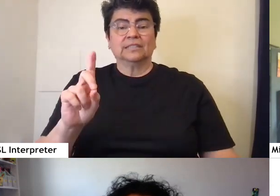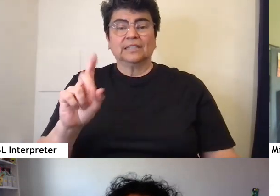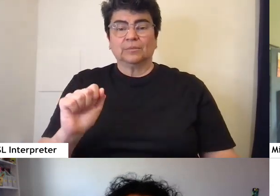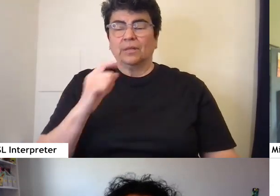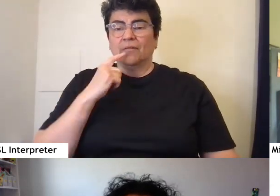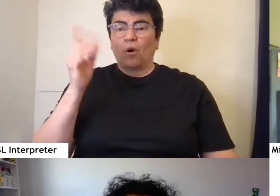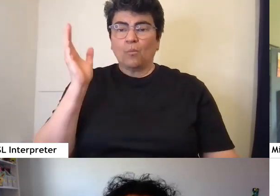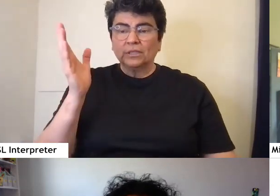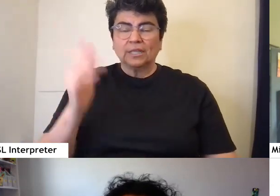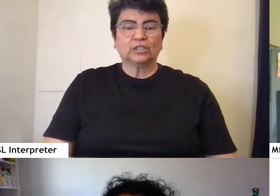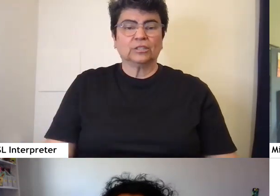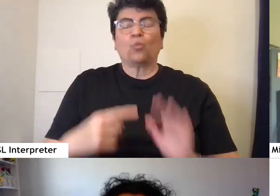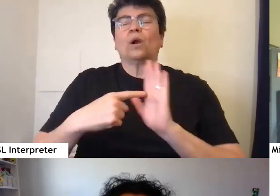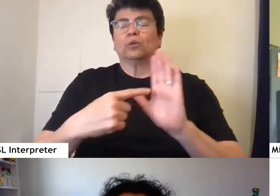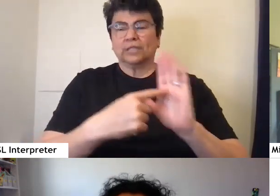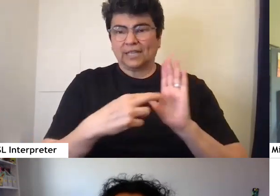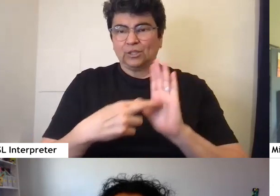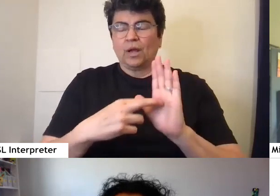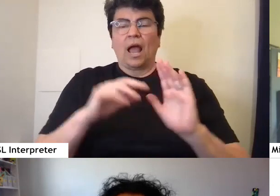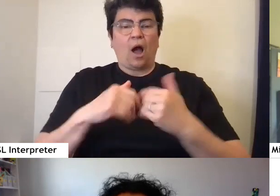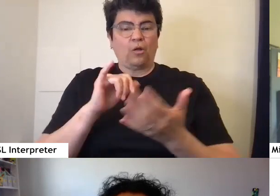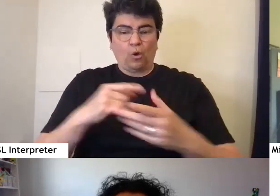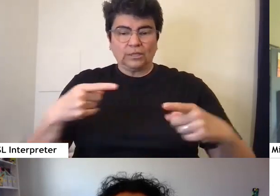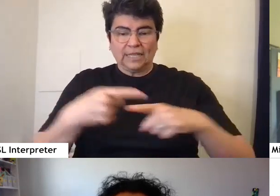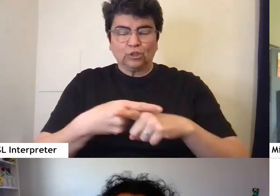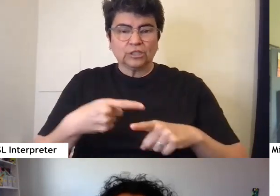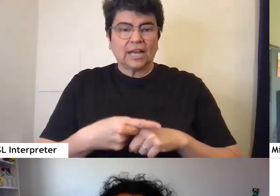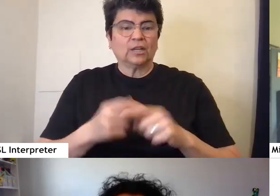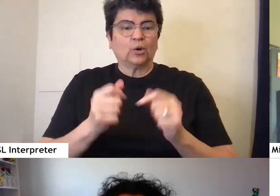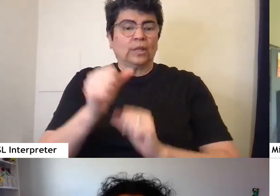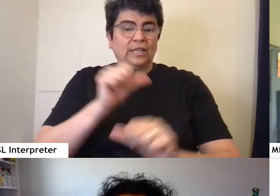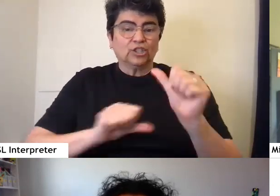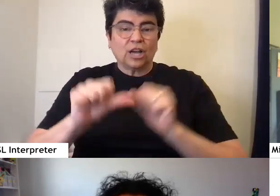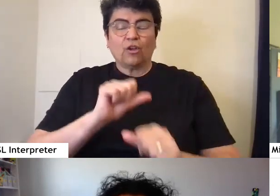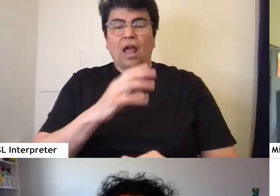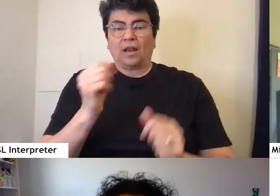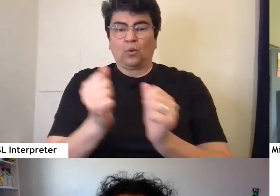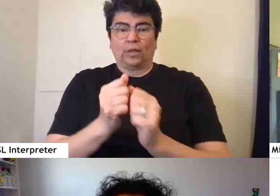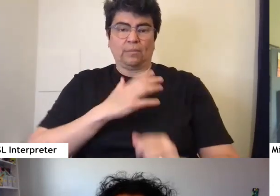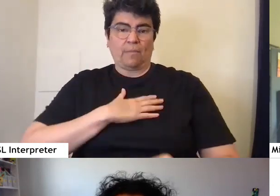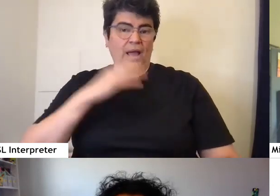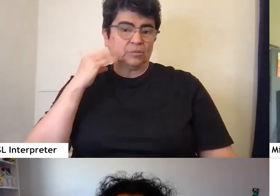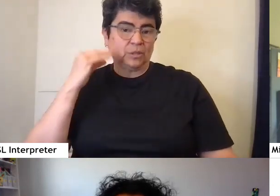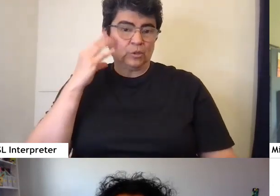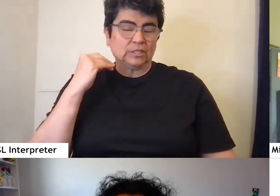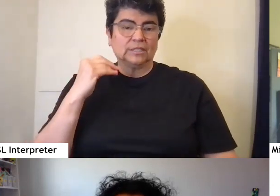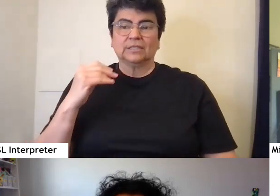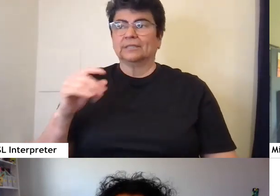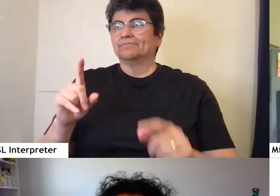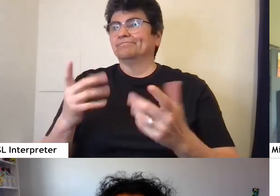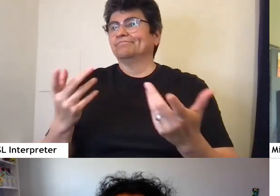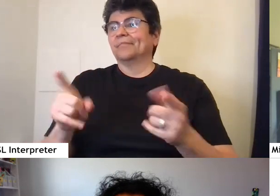and how all of those intersect with each other and with my experiences experiences as